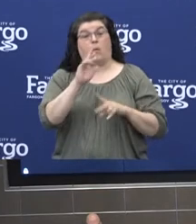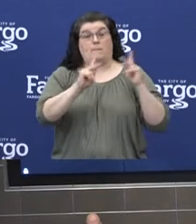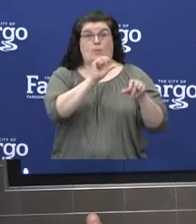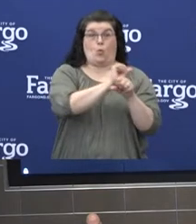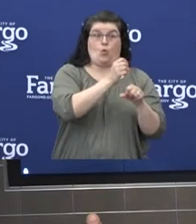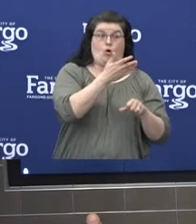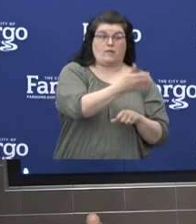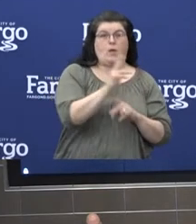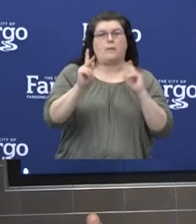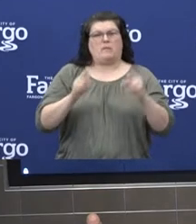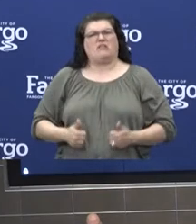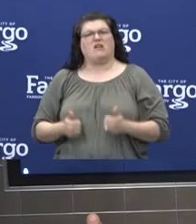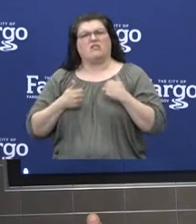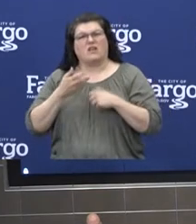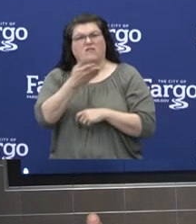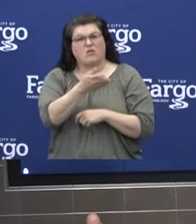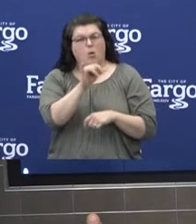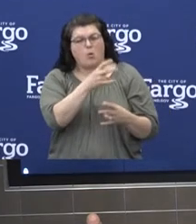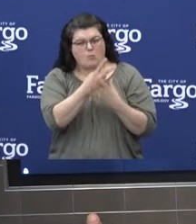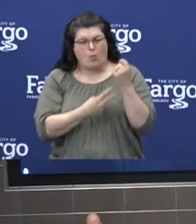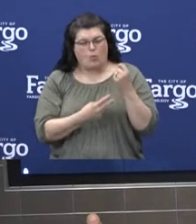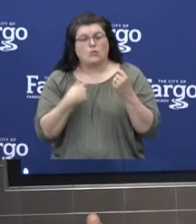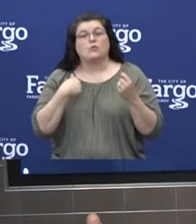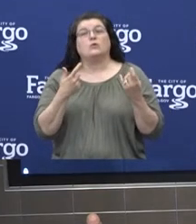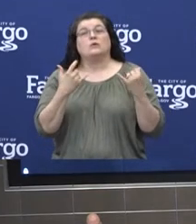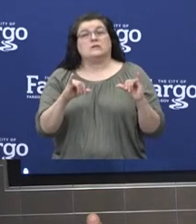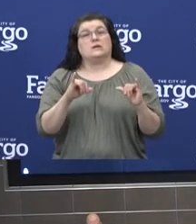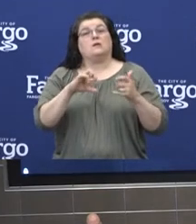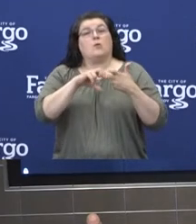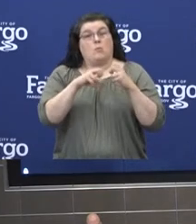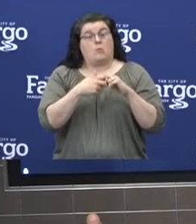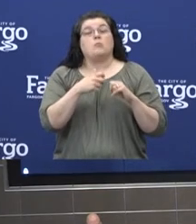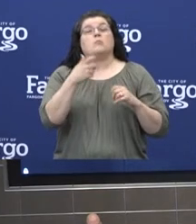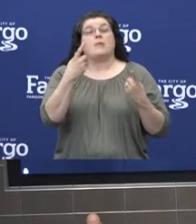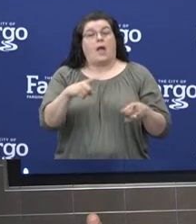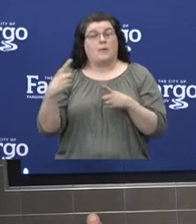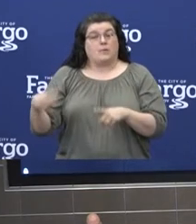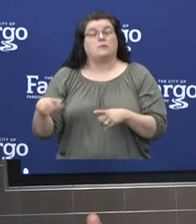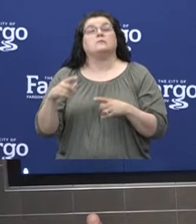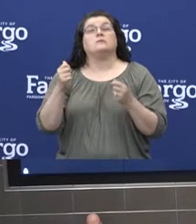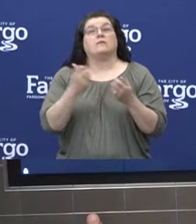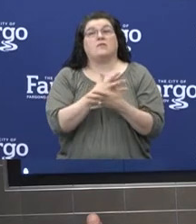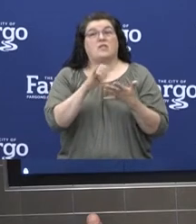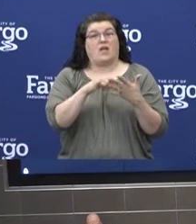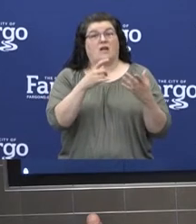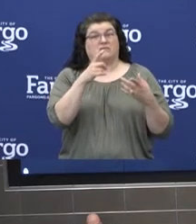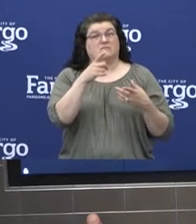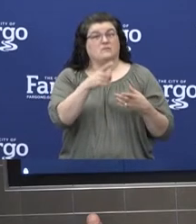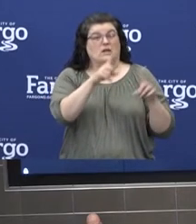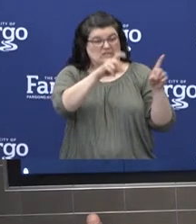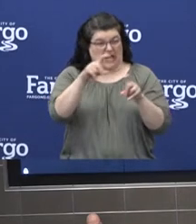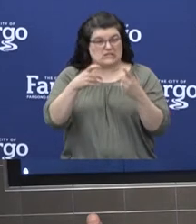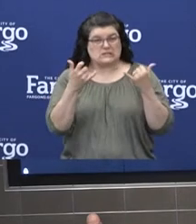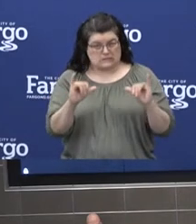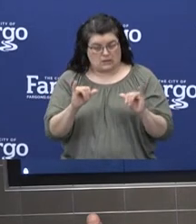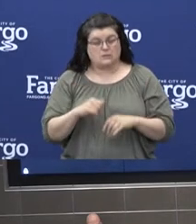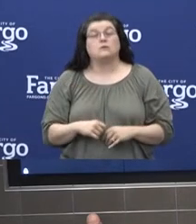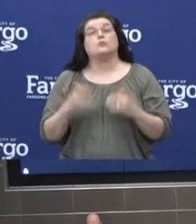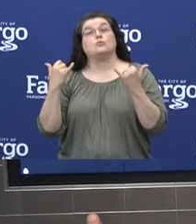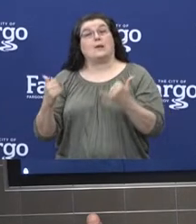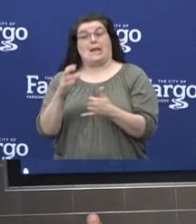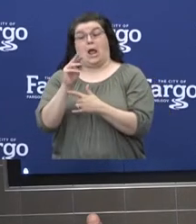avail ourselves to the static sites that Fargo has provided. Minnesota has moved into phase two